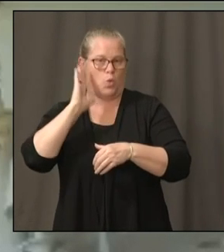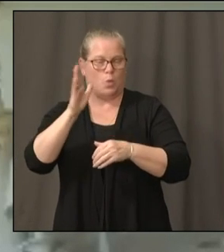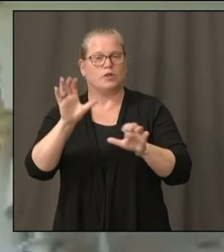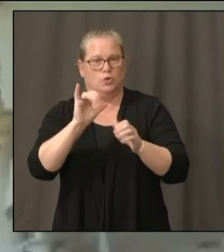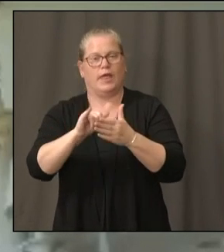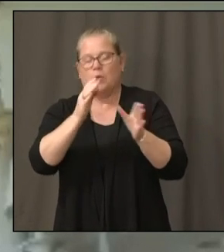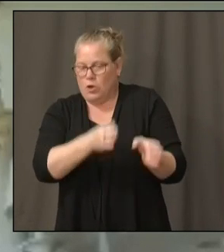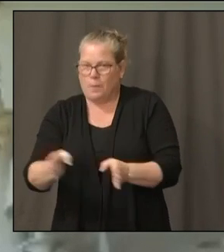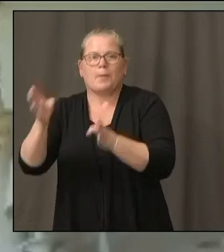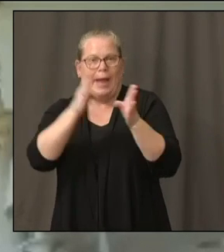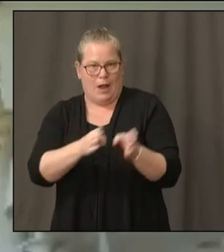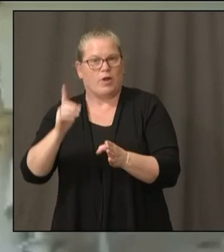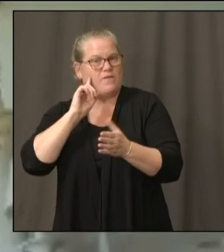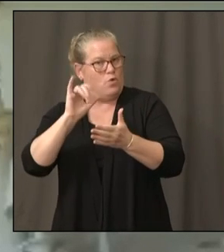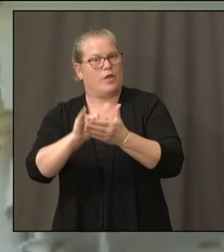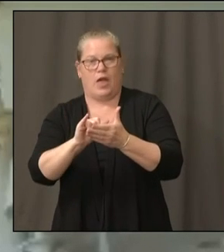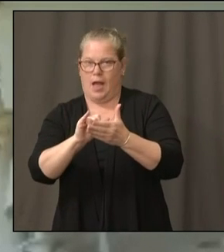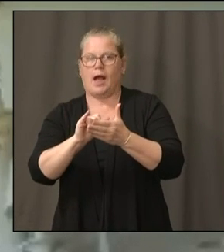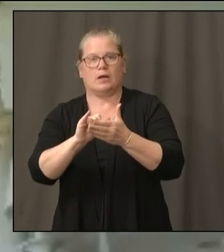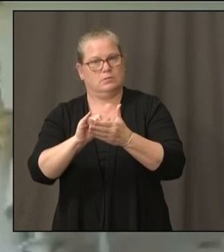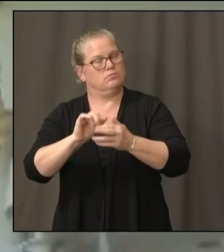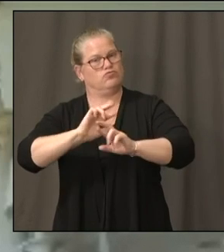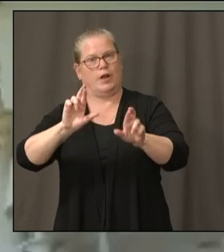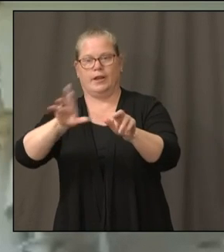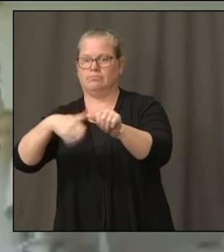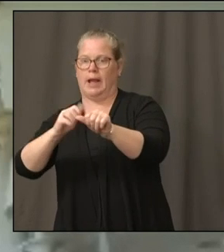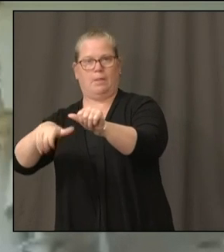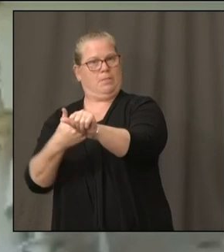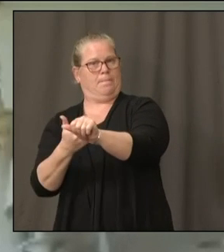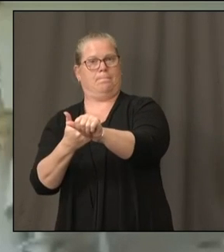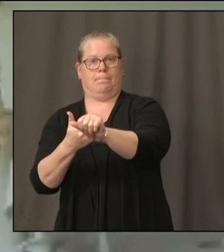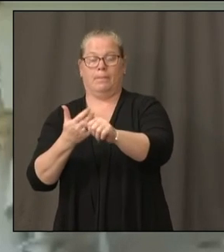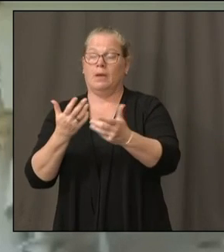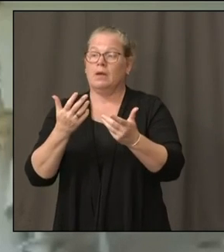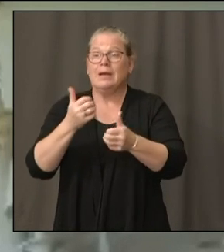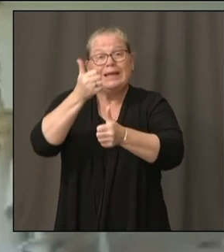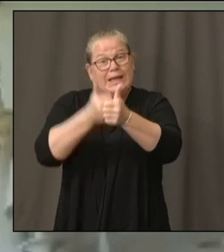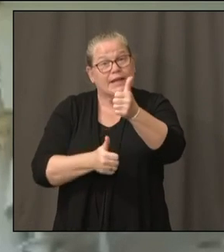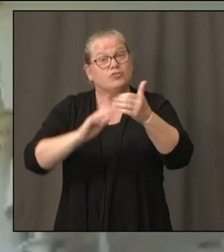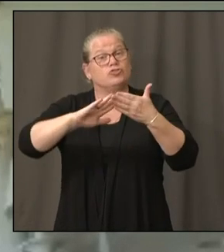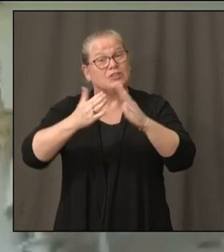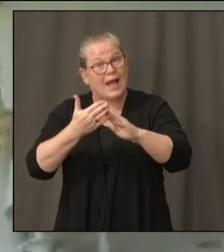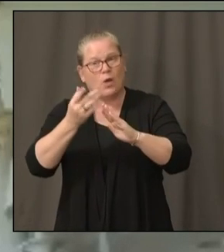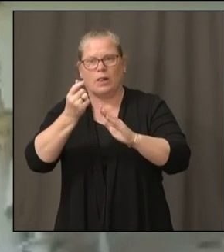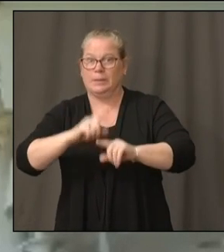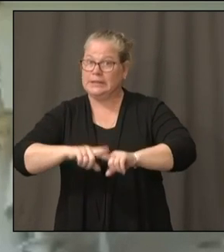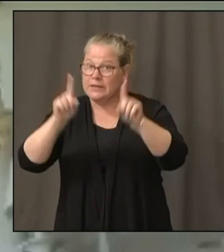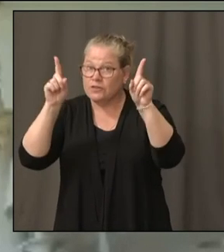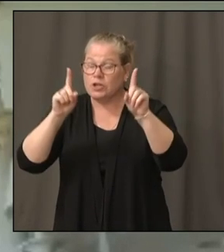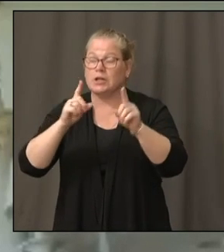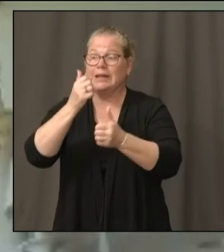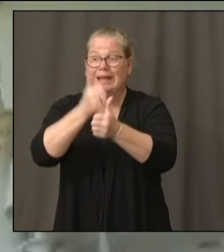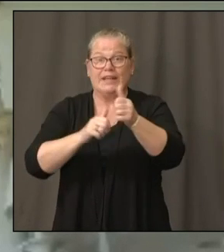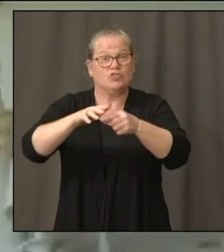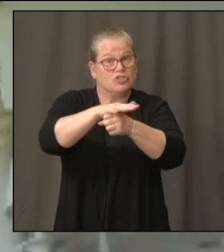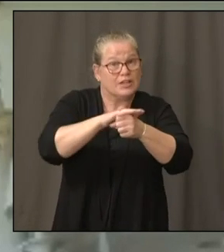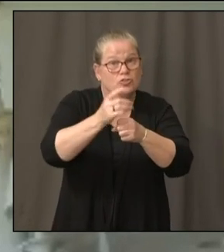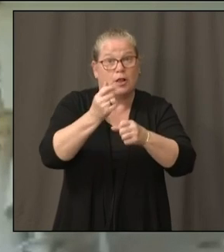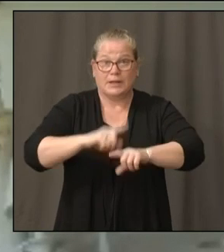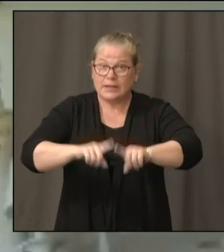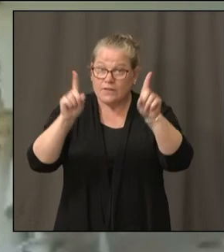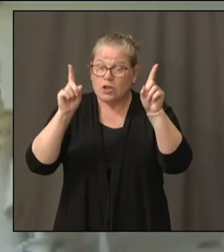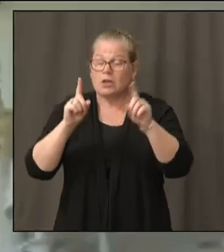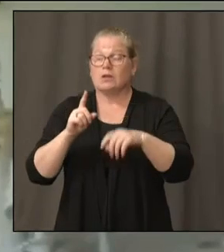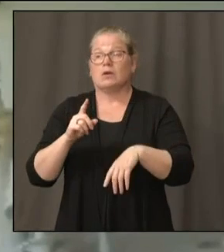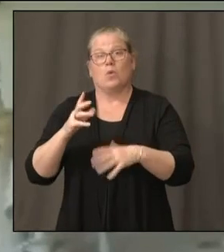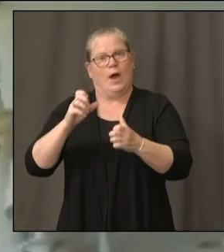is somewhat different. We want to be sure that all the students have connection. We want